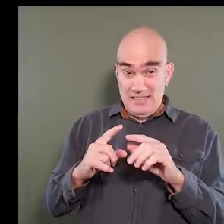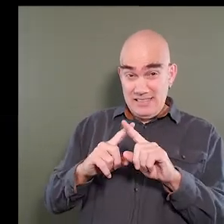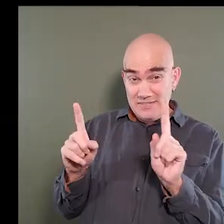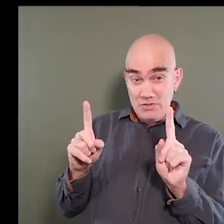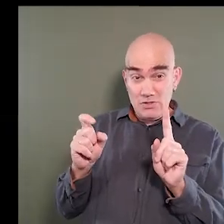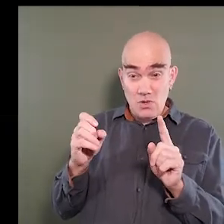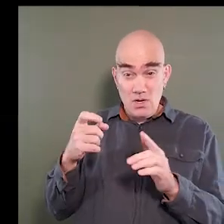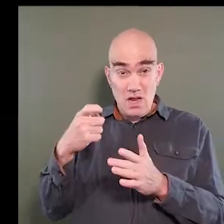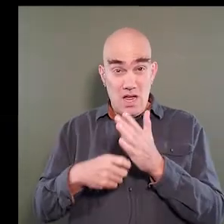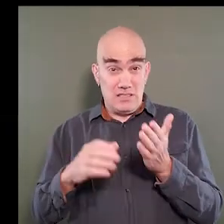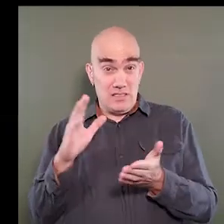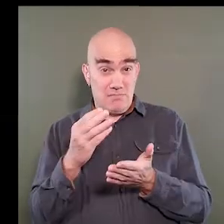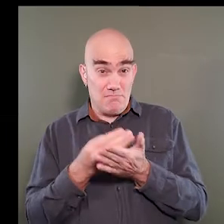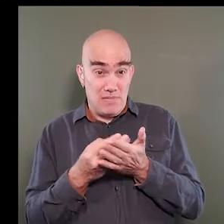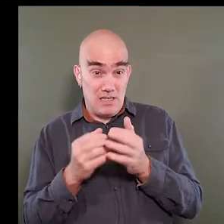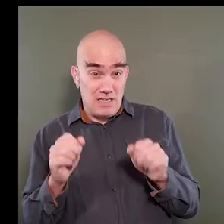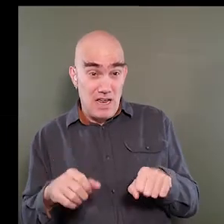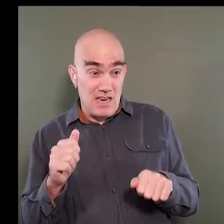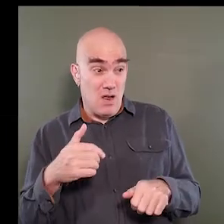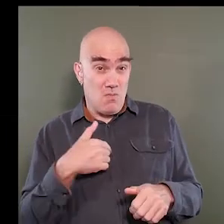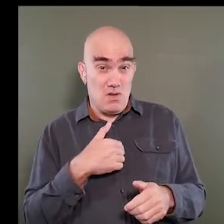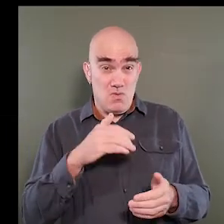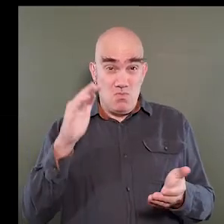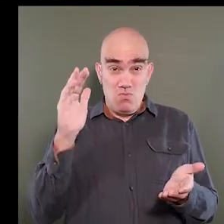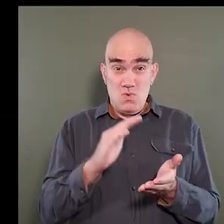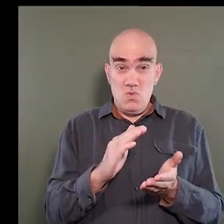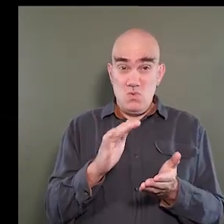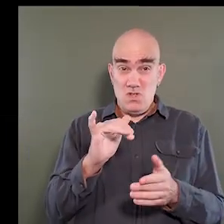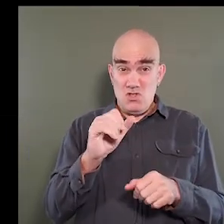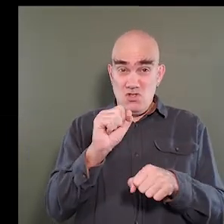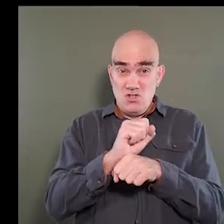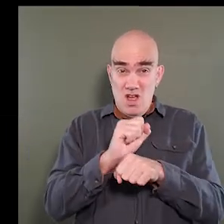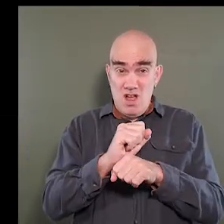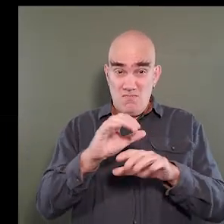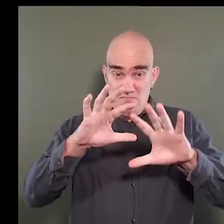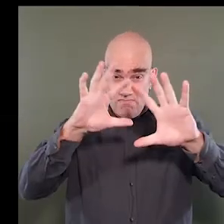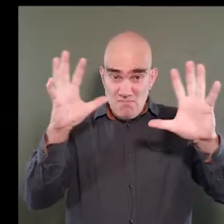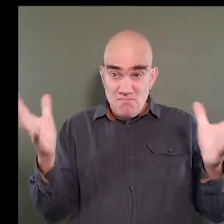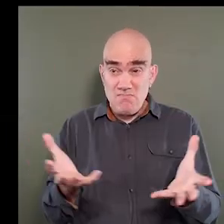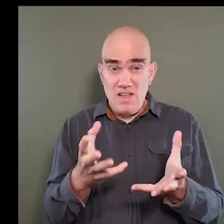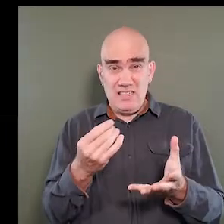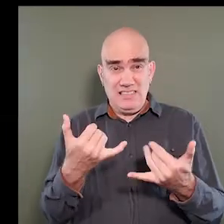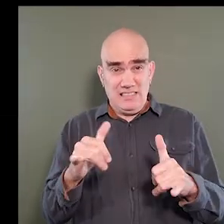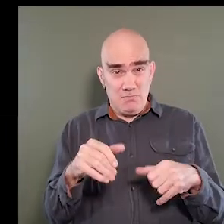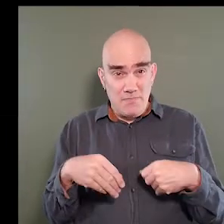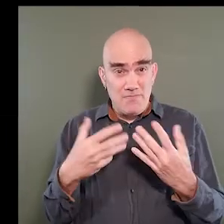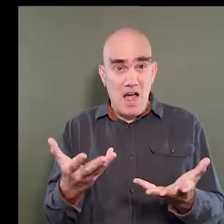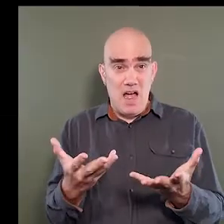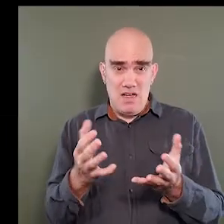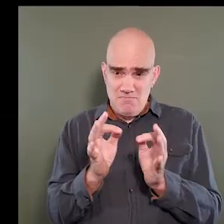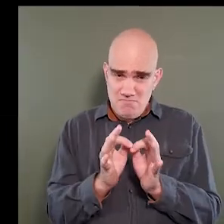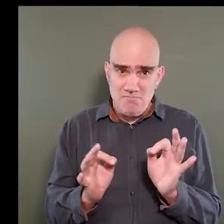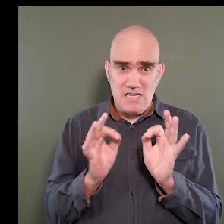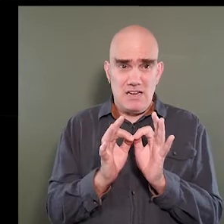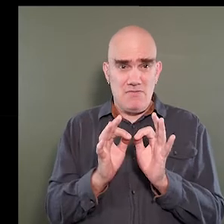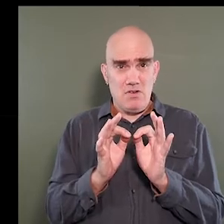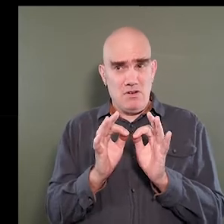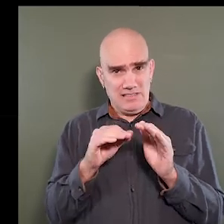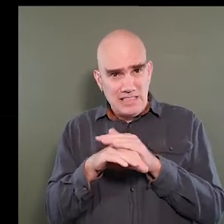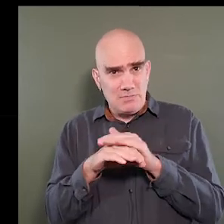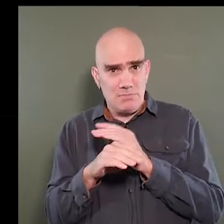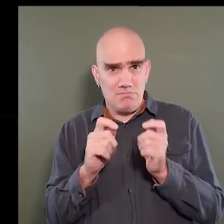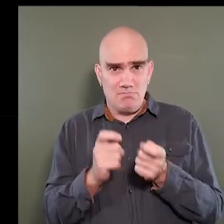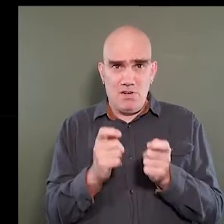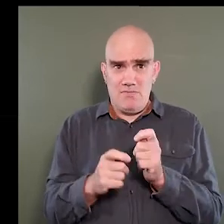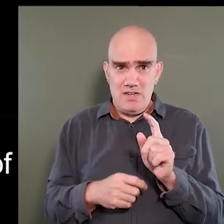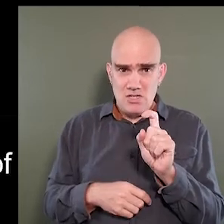differently such that it costs less money? Can we reduce the scope of the job and still provide a meaningful accessible